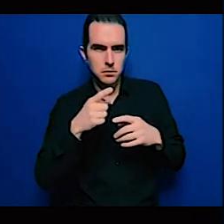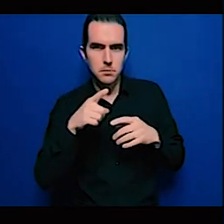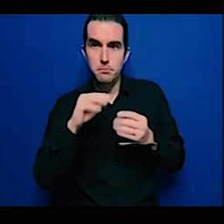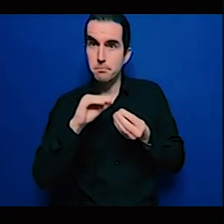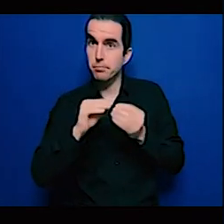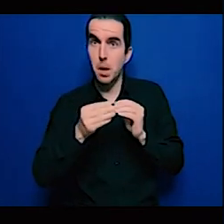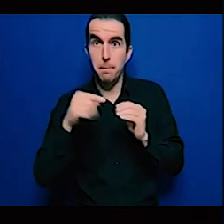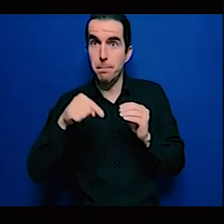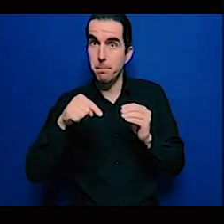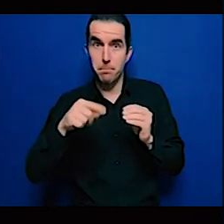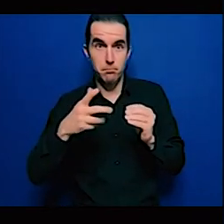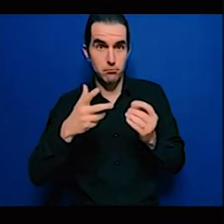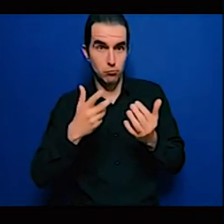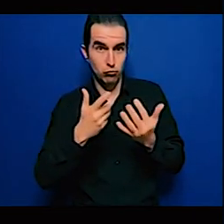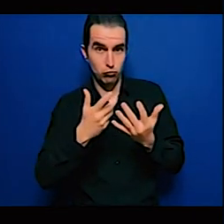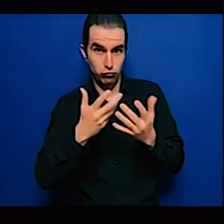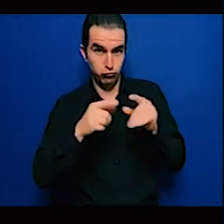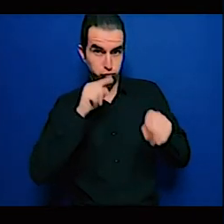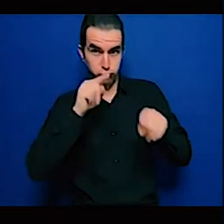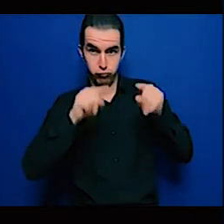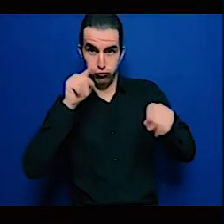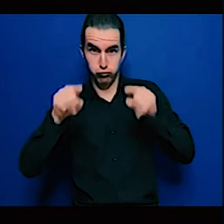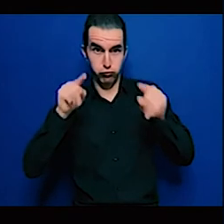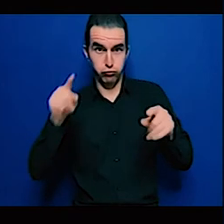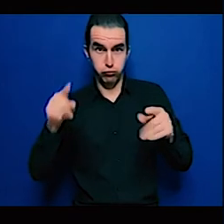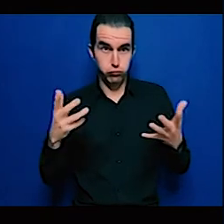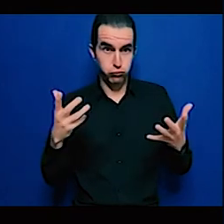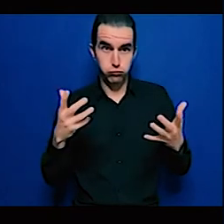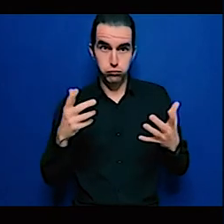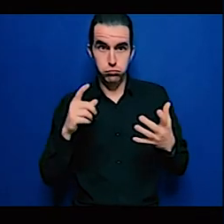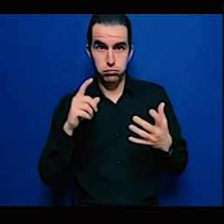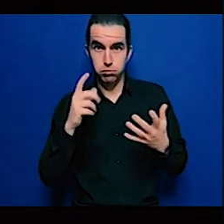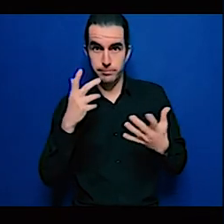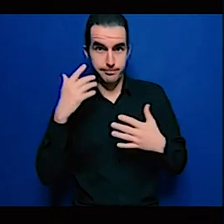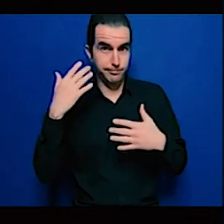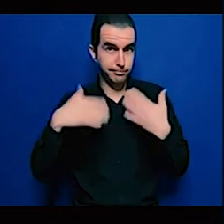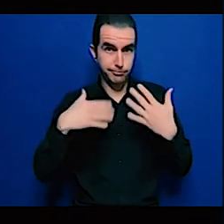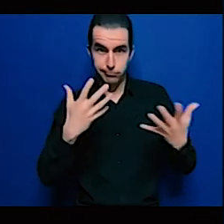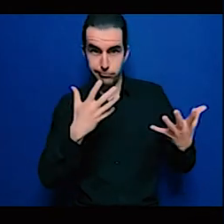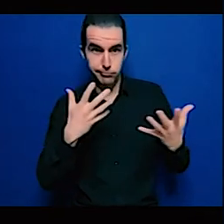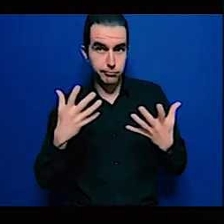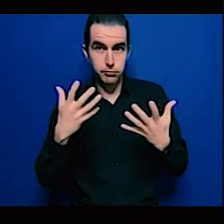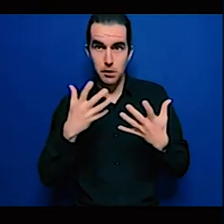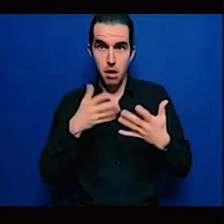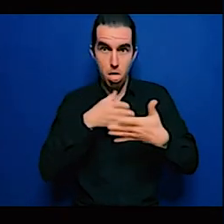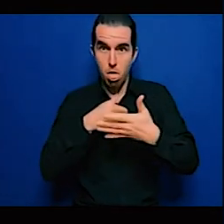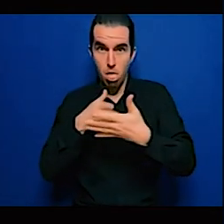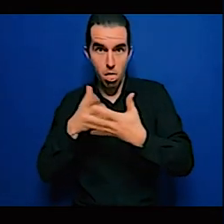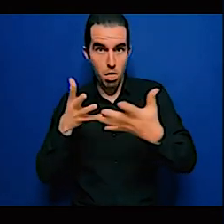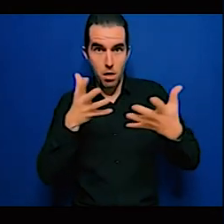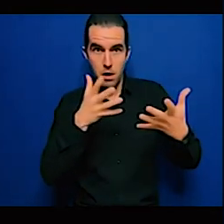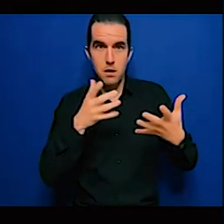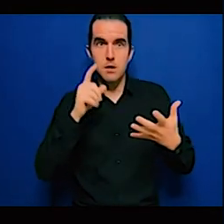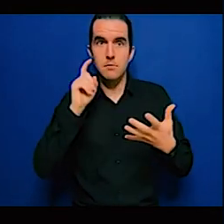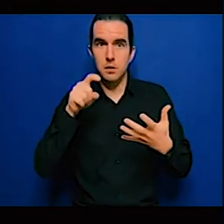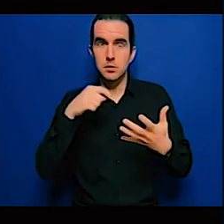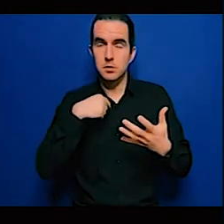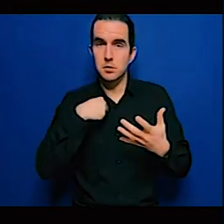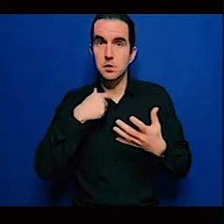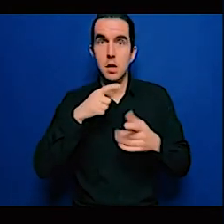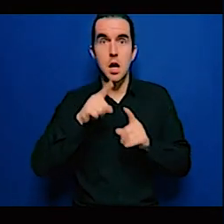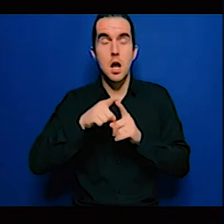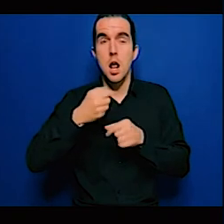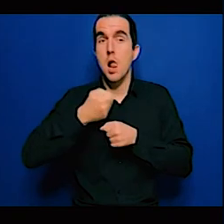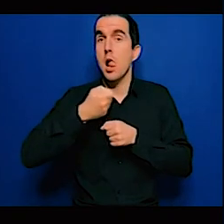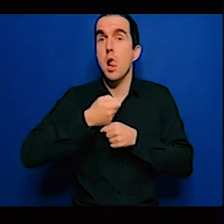we don't do it step by step we may lose focus so he notes that we